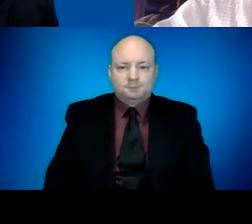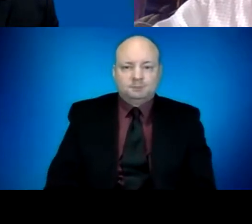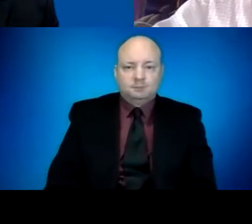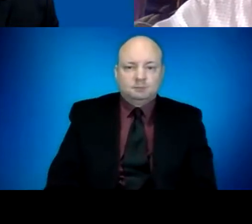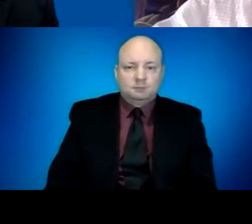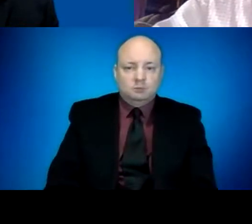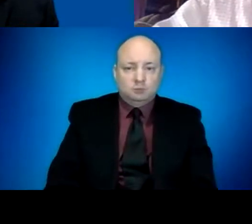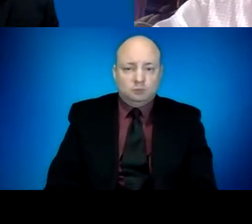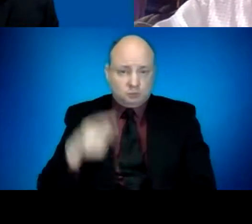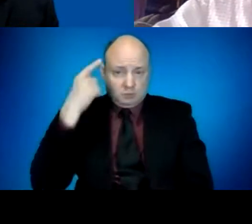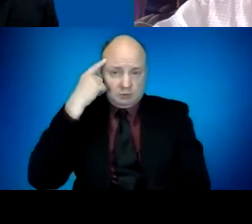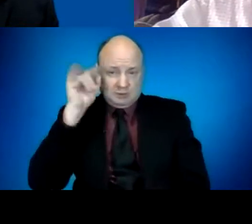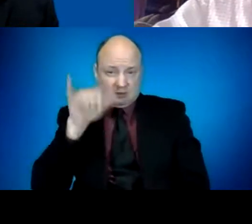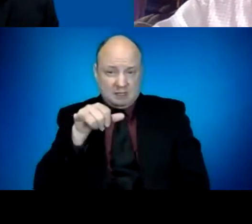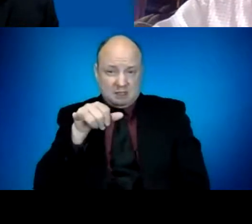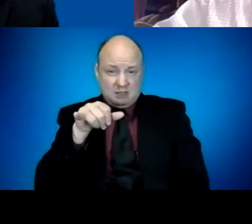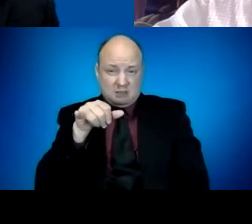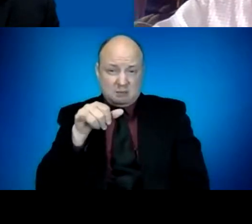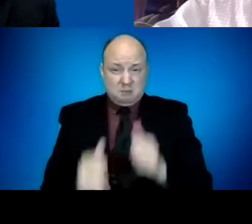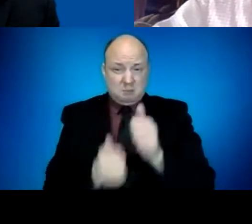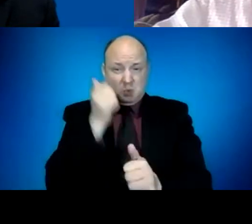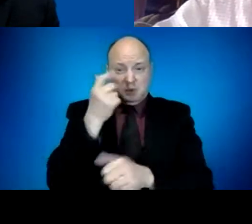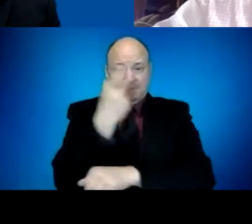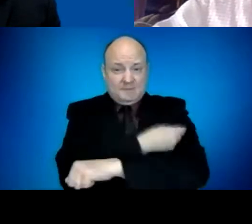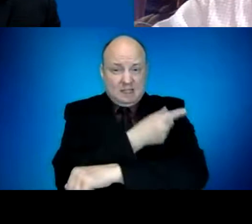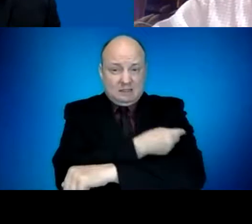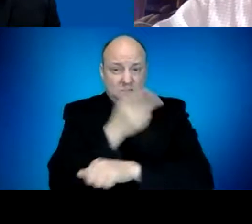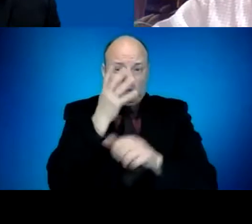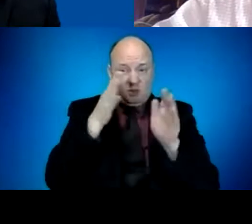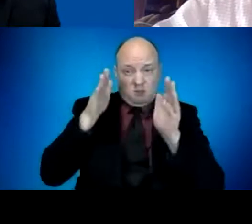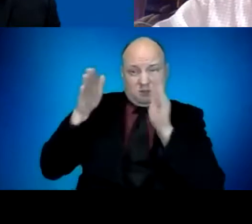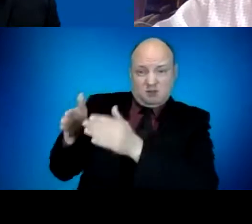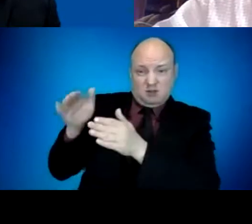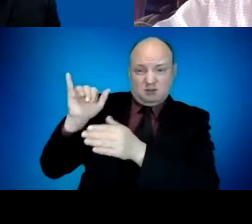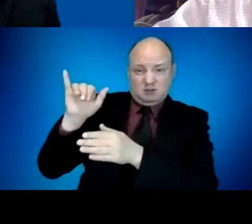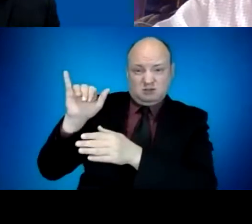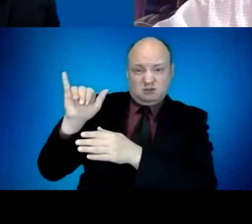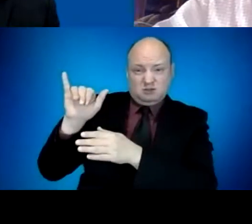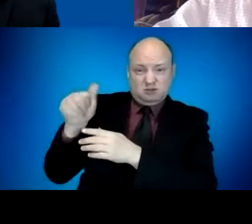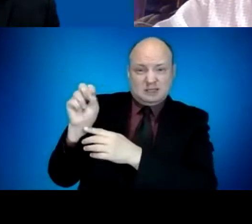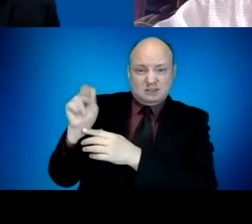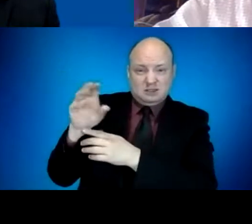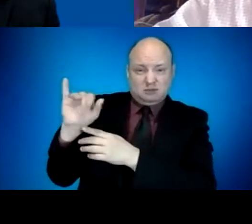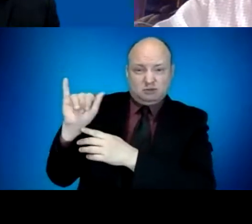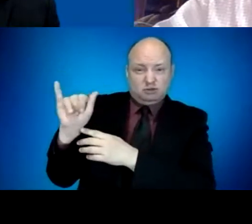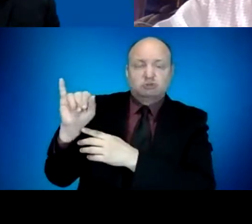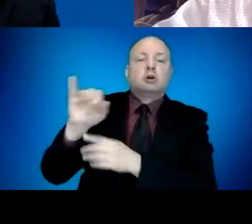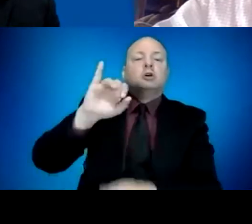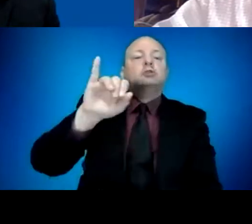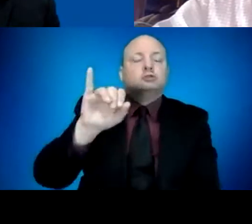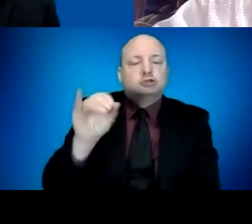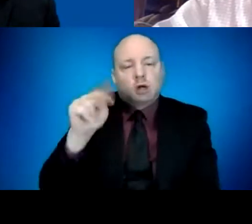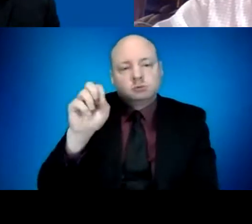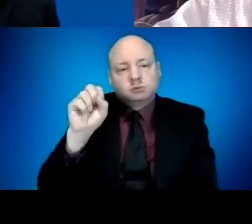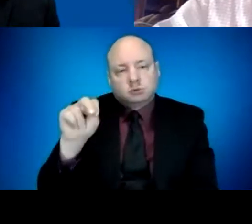majority of shots going forward at a certain point that will count as the inoculation for